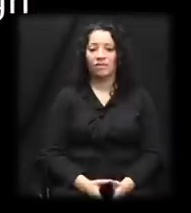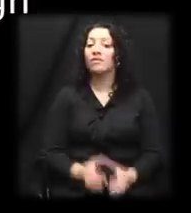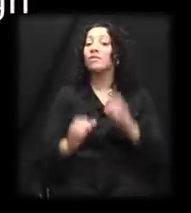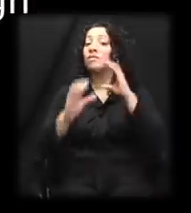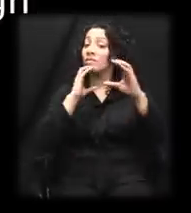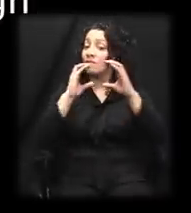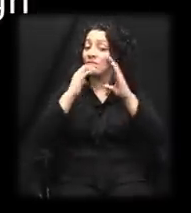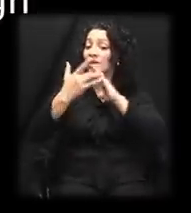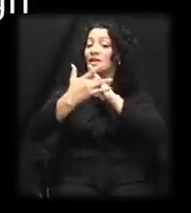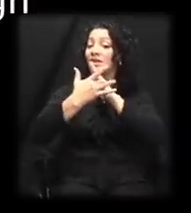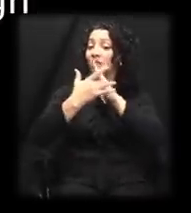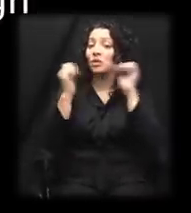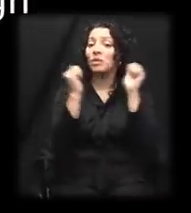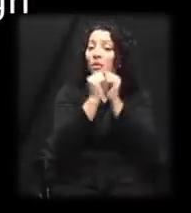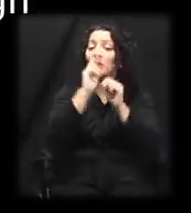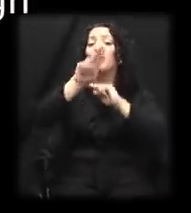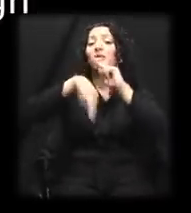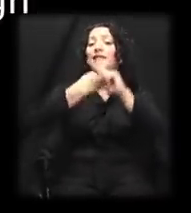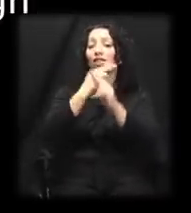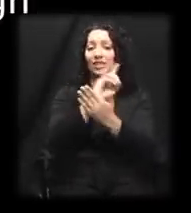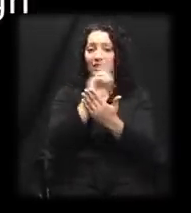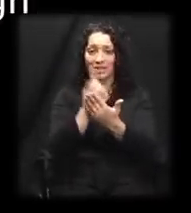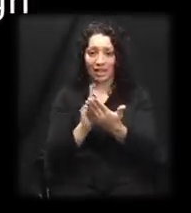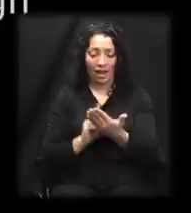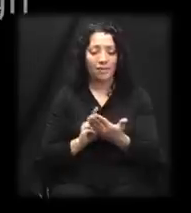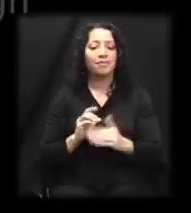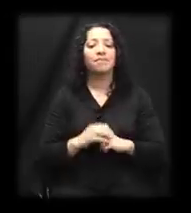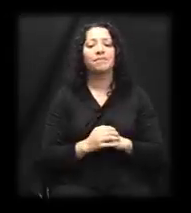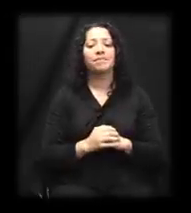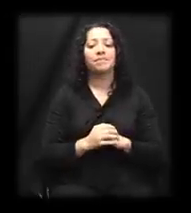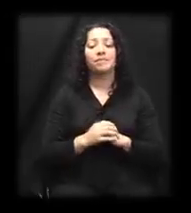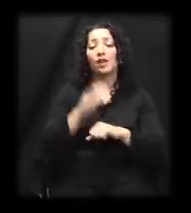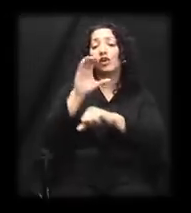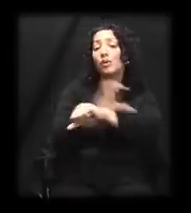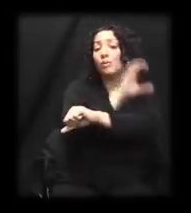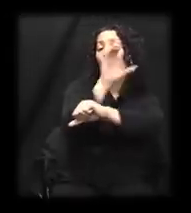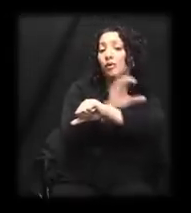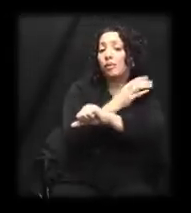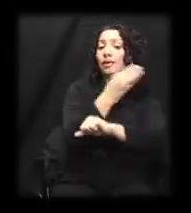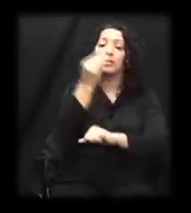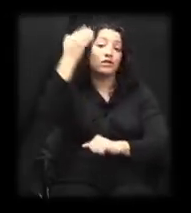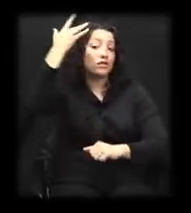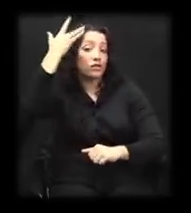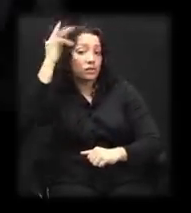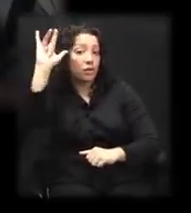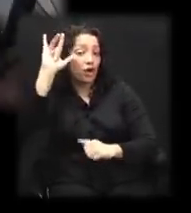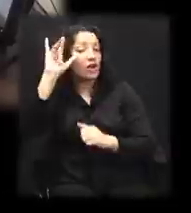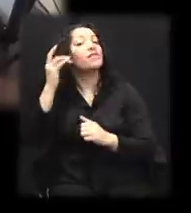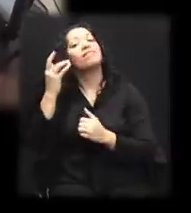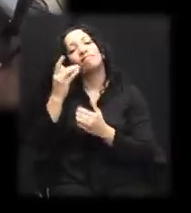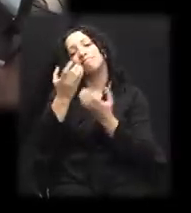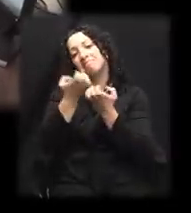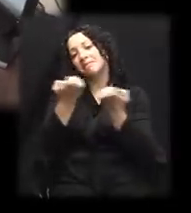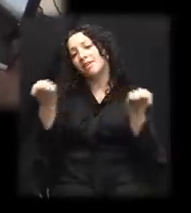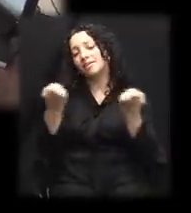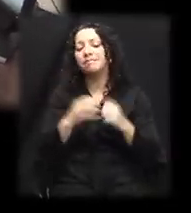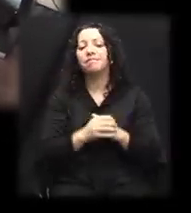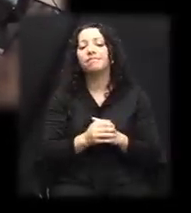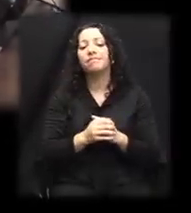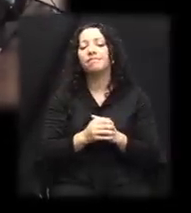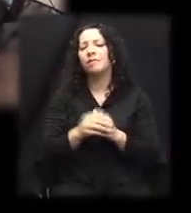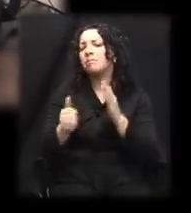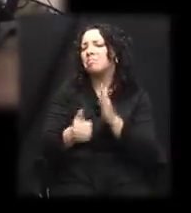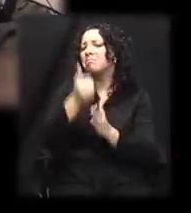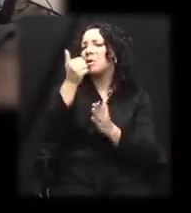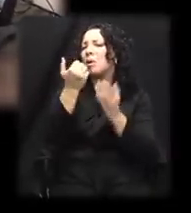Communications Technology with Universal Design. Computers and Smart Devices. Most modern